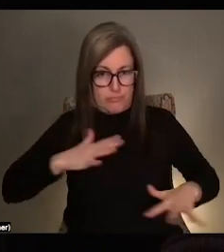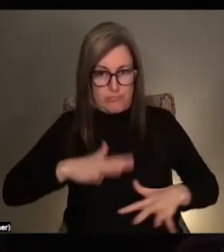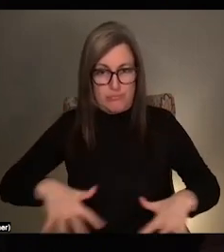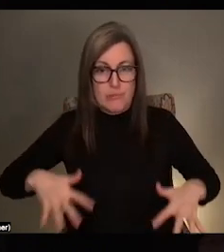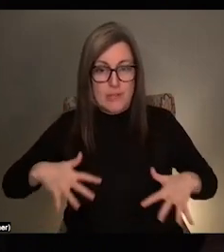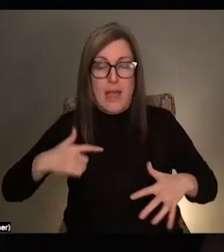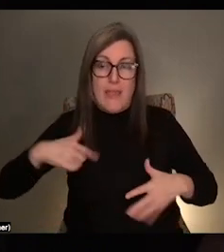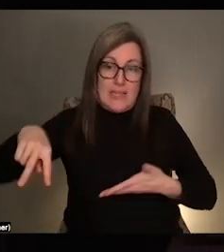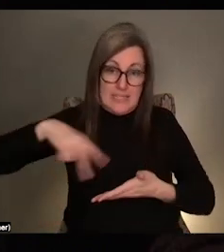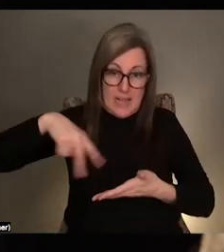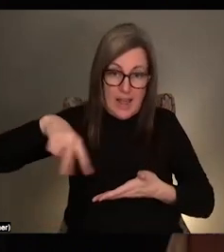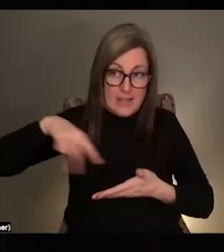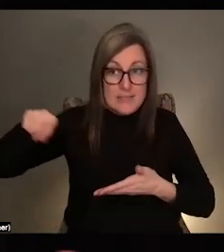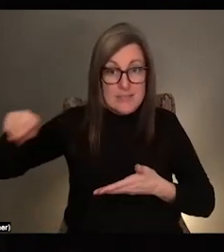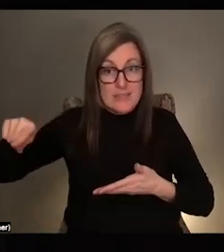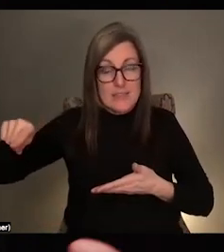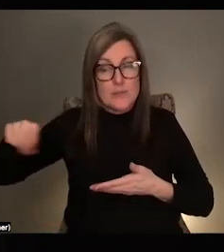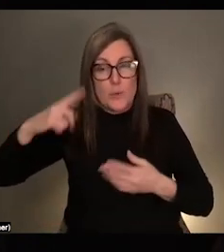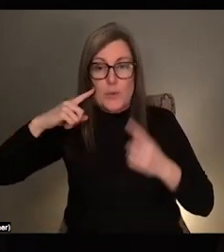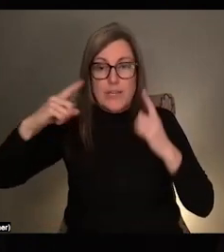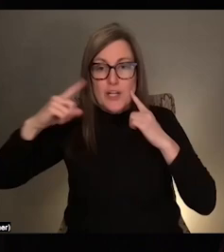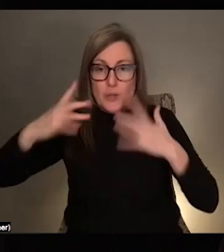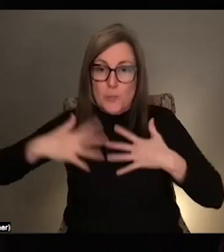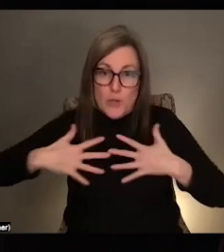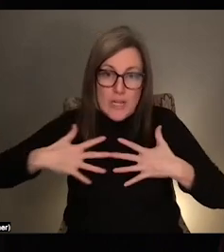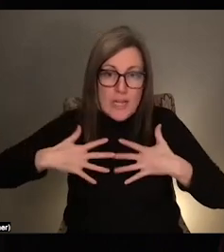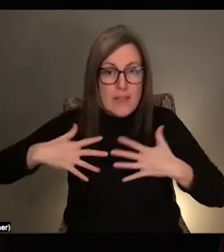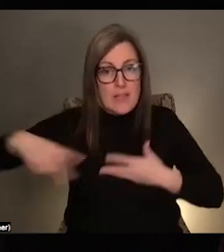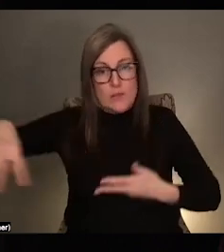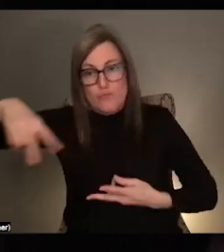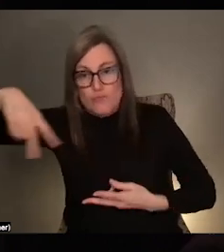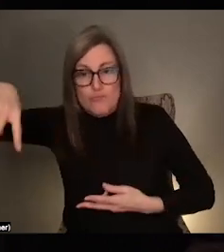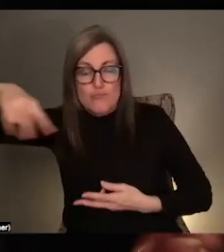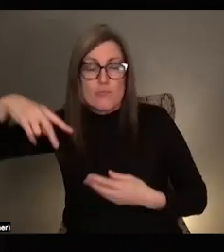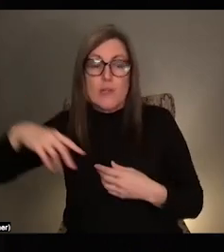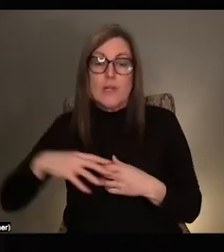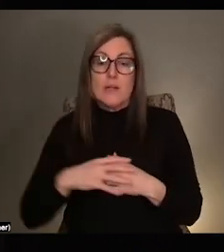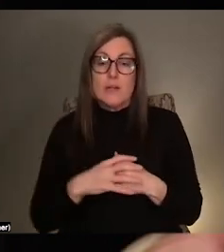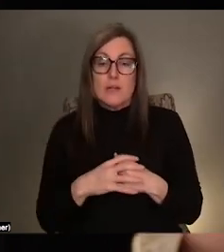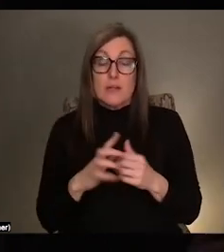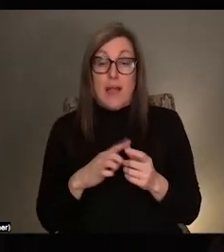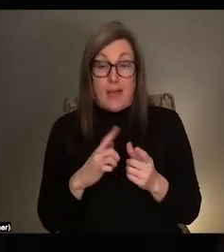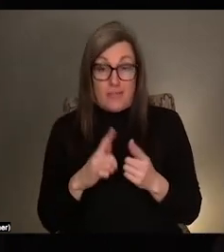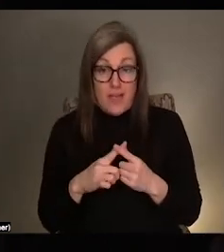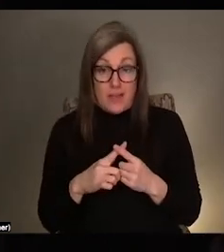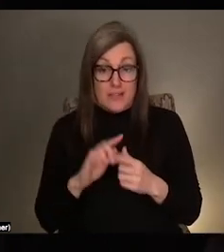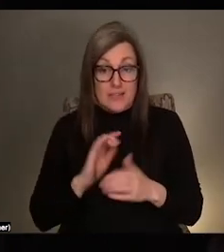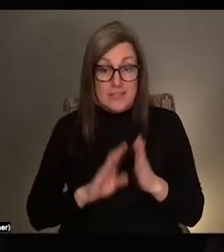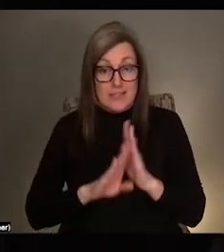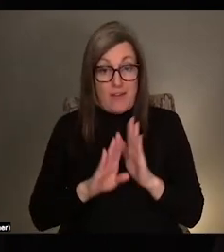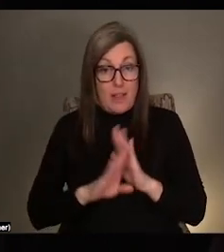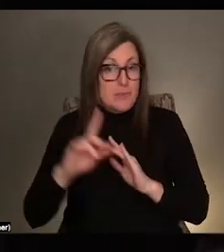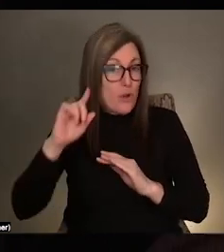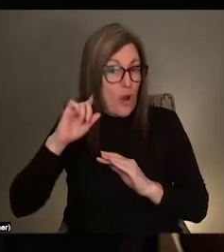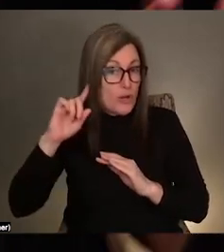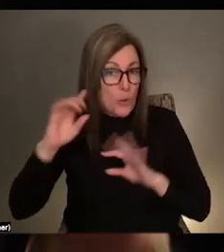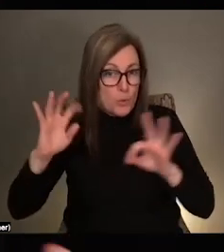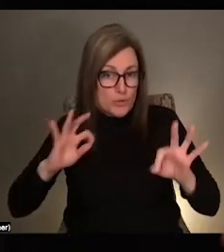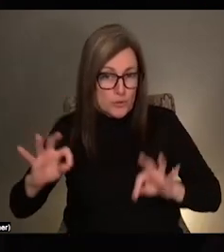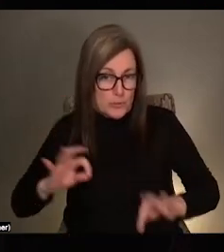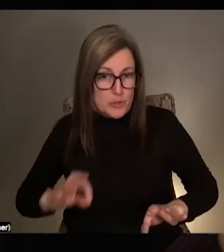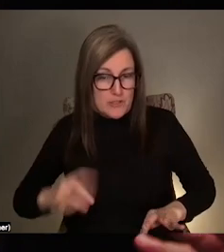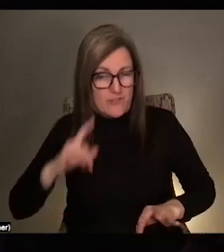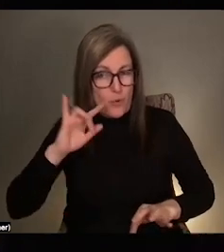after that, I worked with the Giselle Hughes on developing an audio description of that performance. So the whole